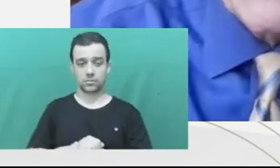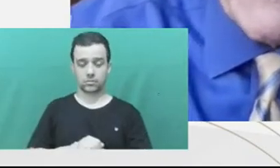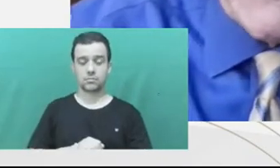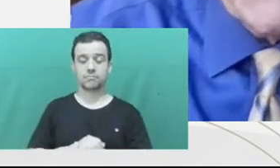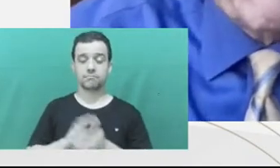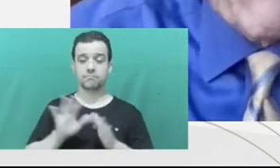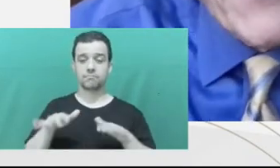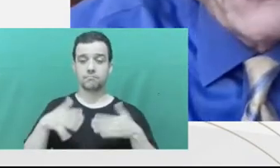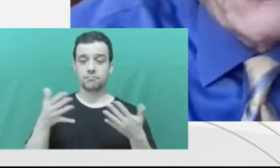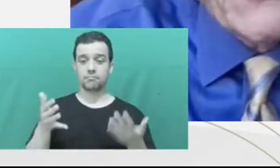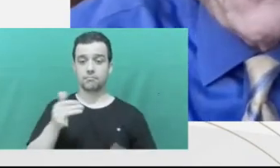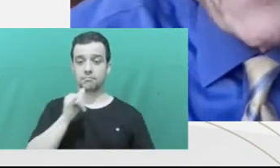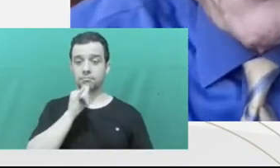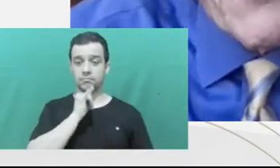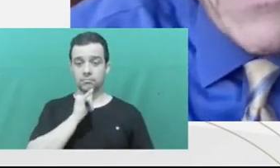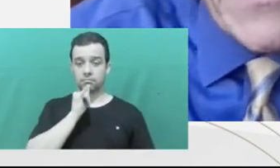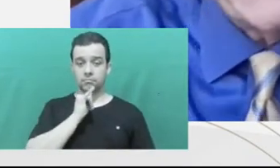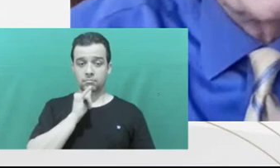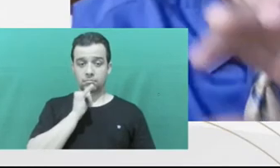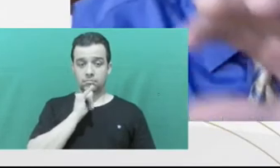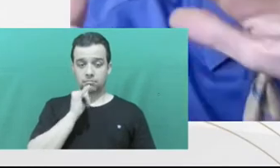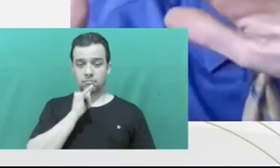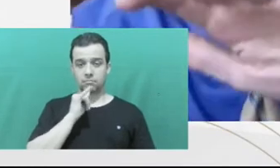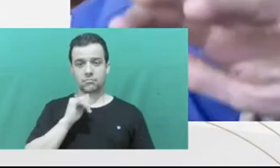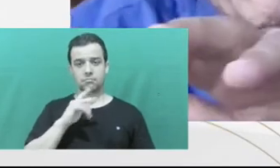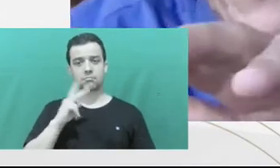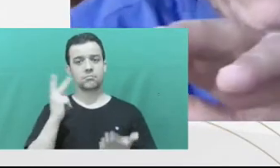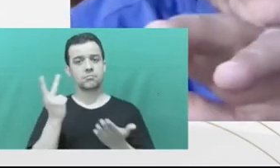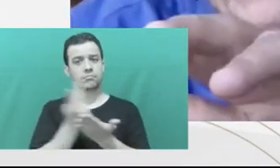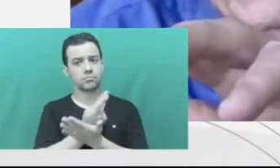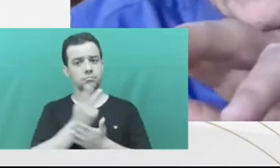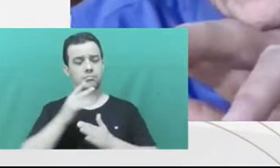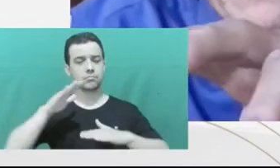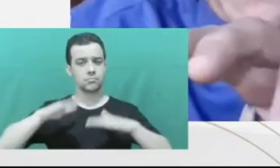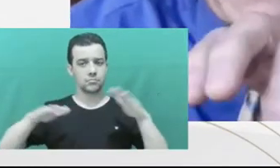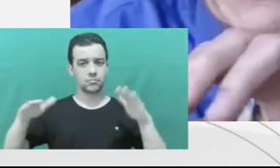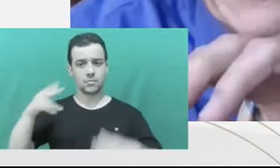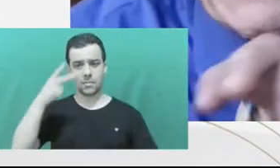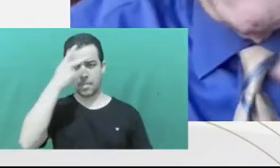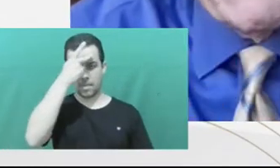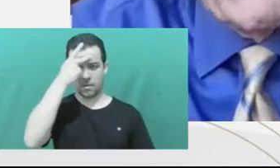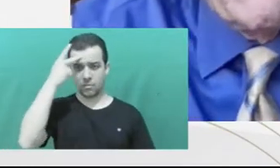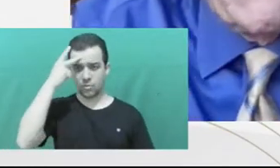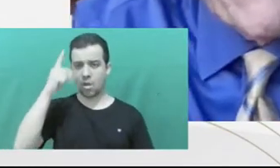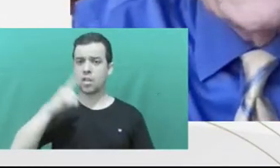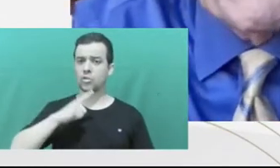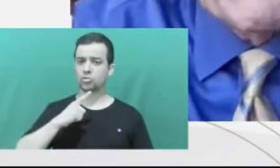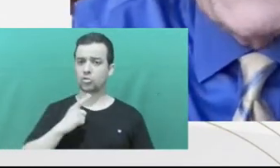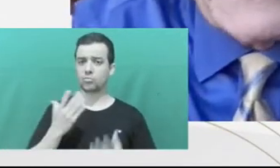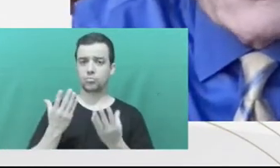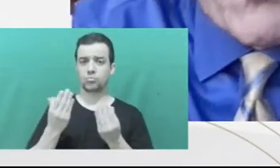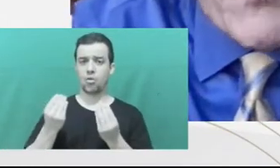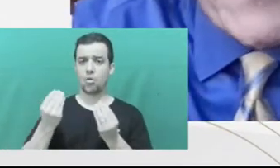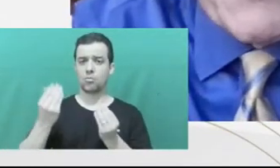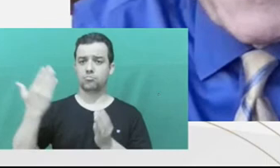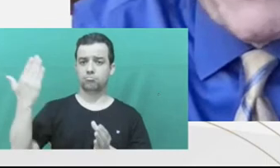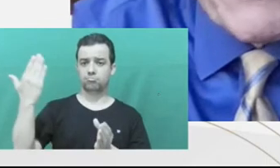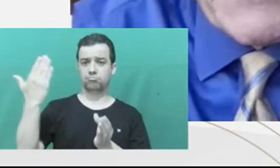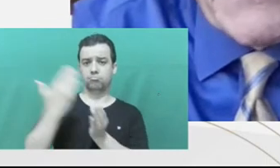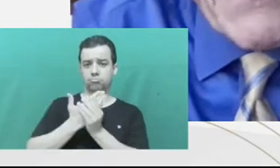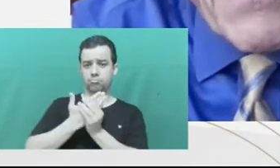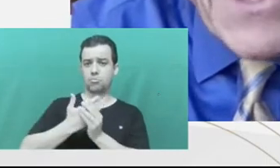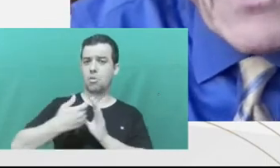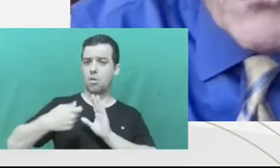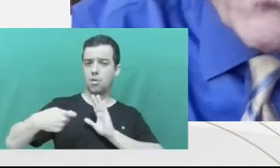overcharging. That prosecutor had a plan. If I bring five charges, I can leverage a plea to one of